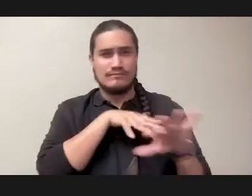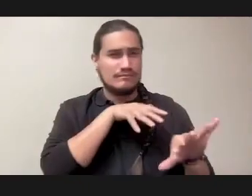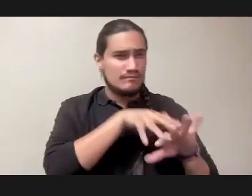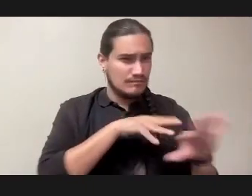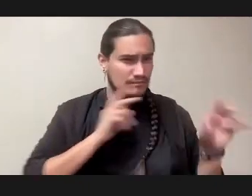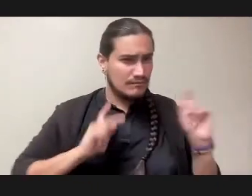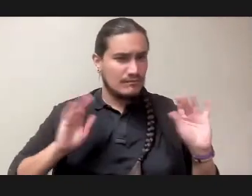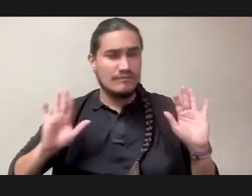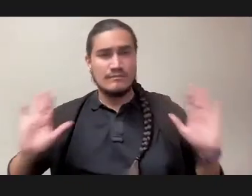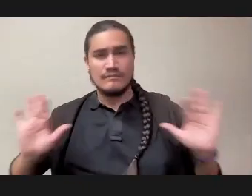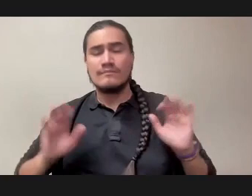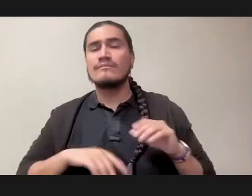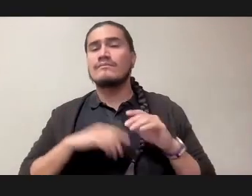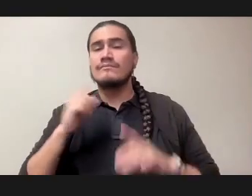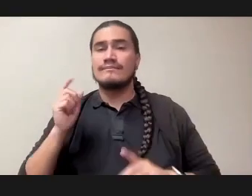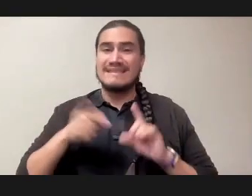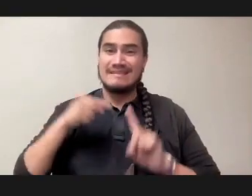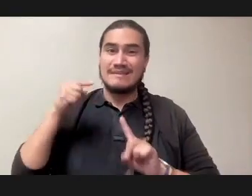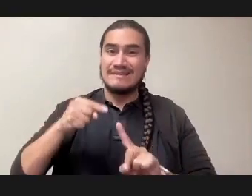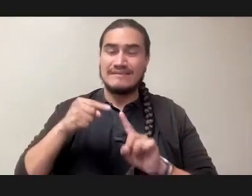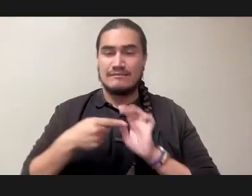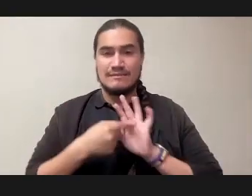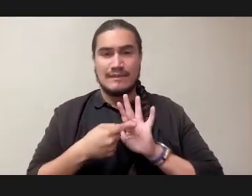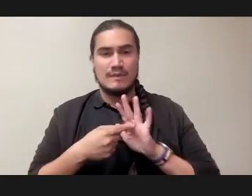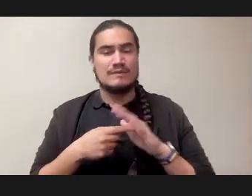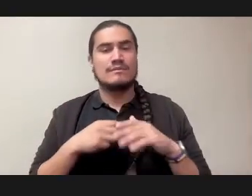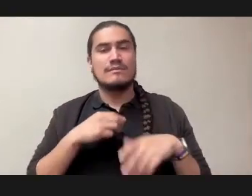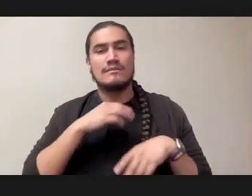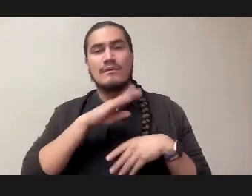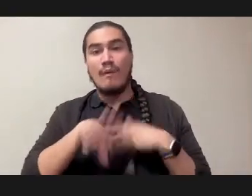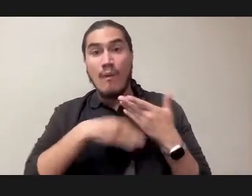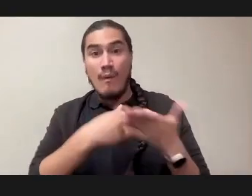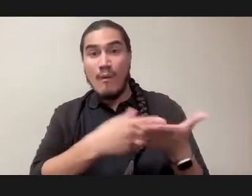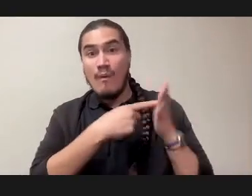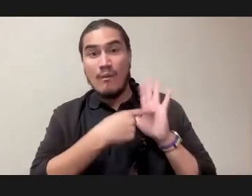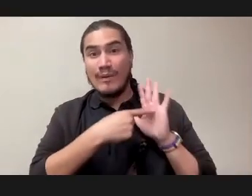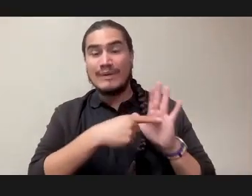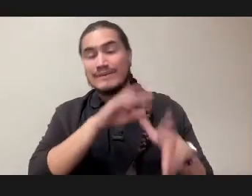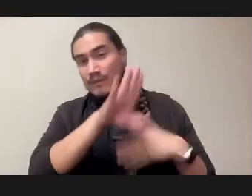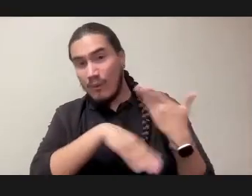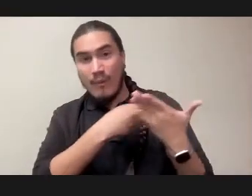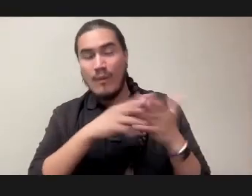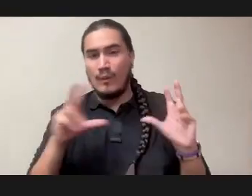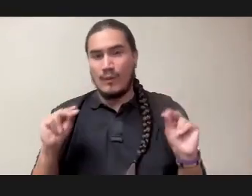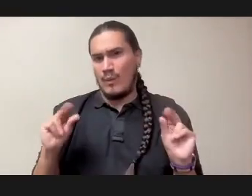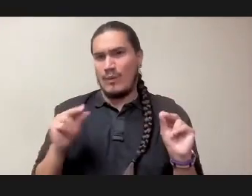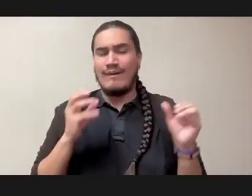examples. None of it is a monolith. Individual tribal nations, tribal councils, individuals,